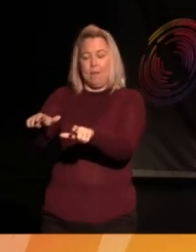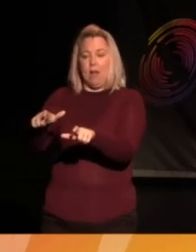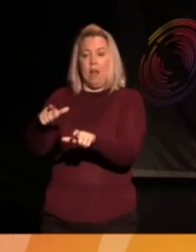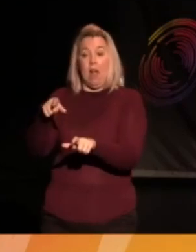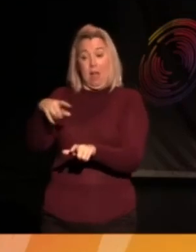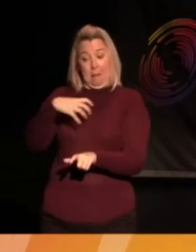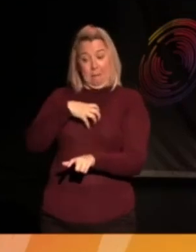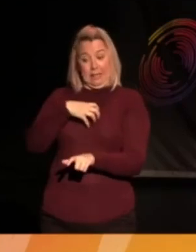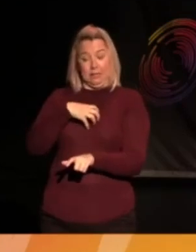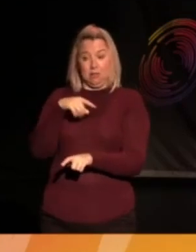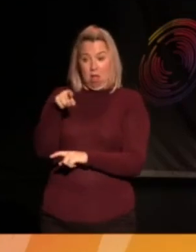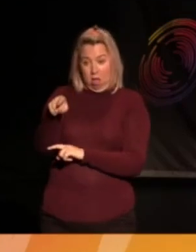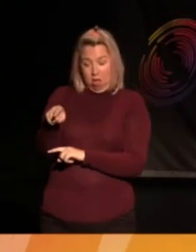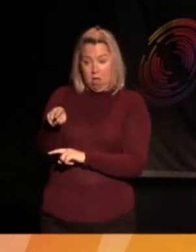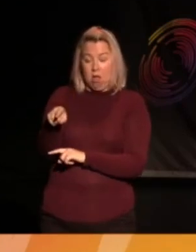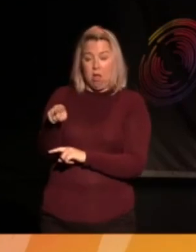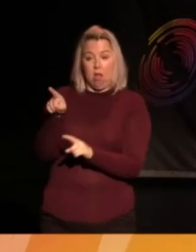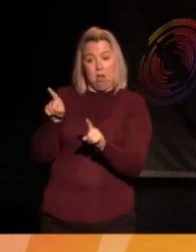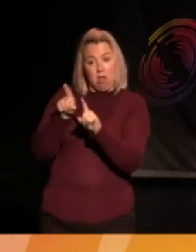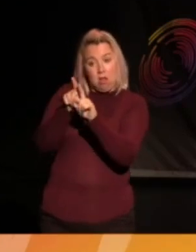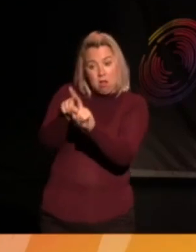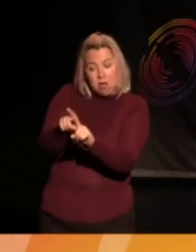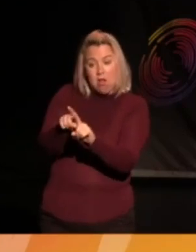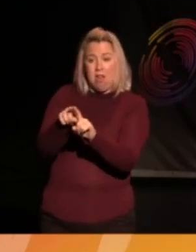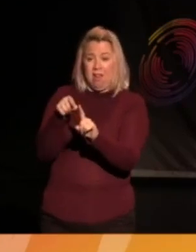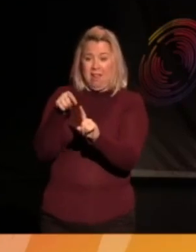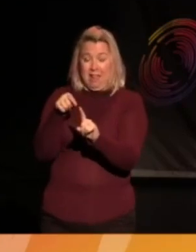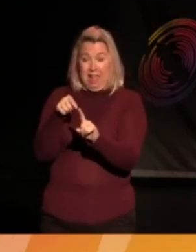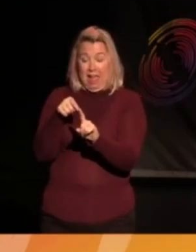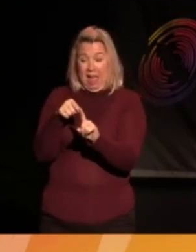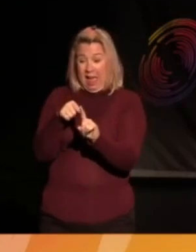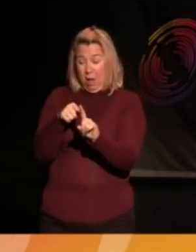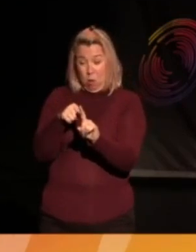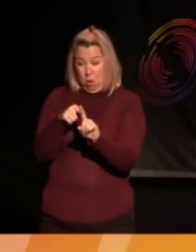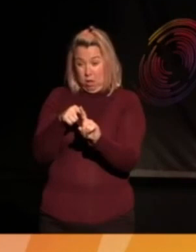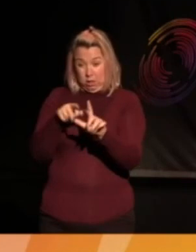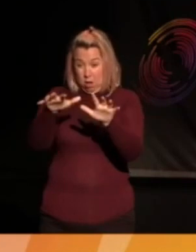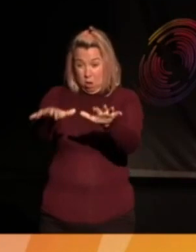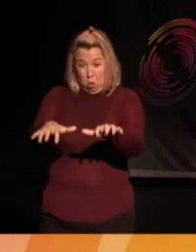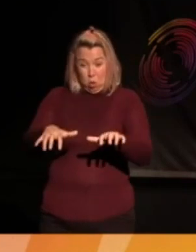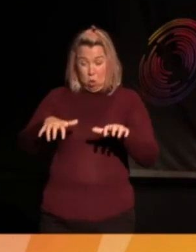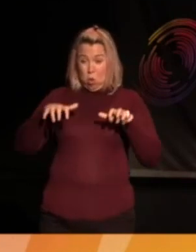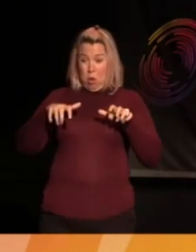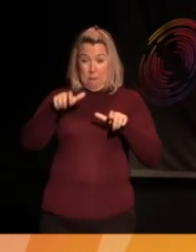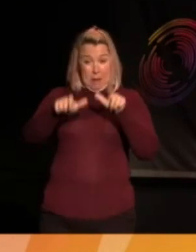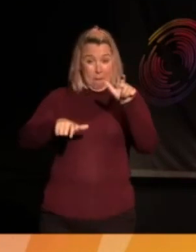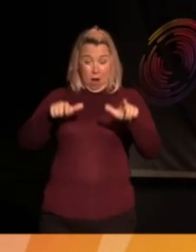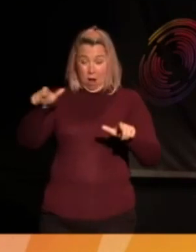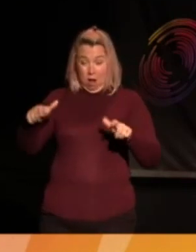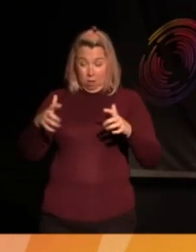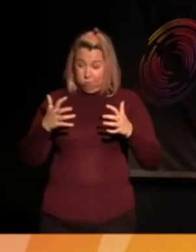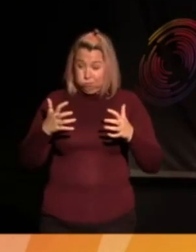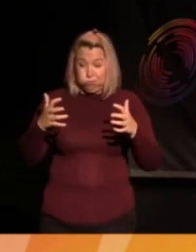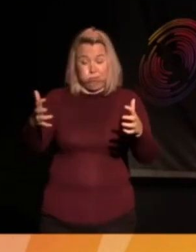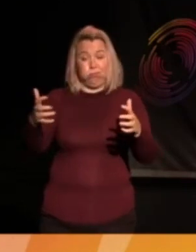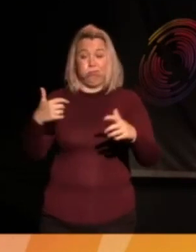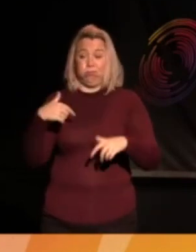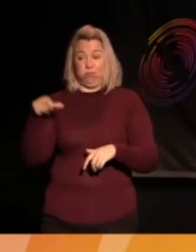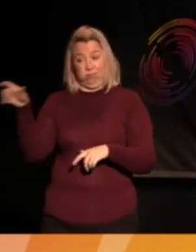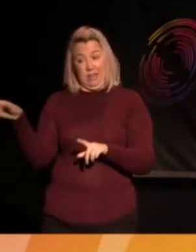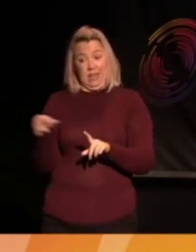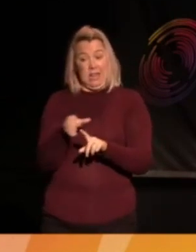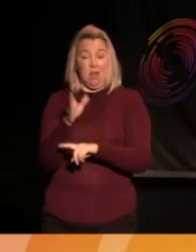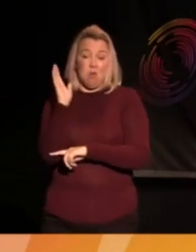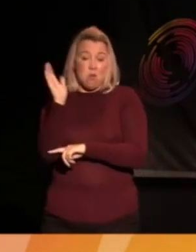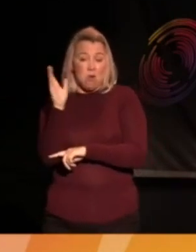there was speaking to, I was in front of thousands and thousands of people in a refugee camp, and he was telling them